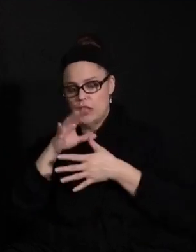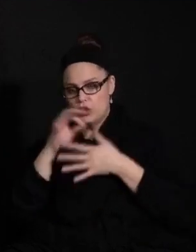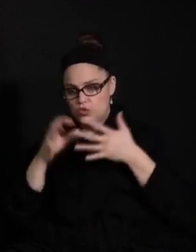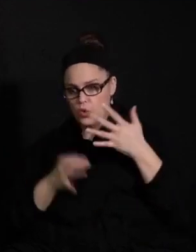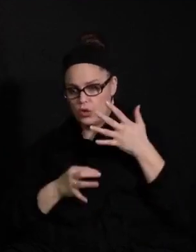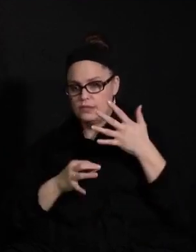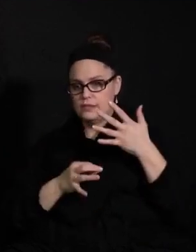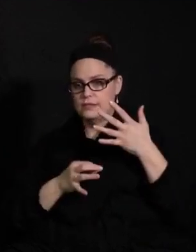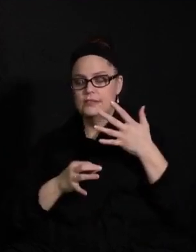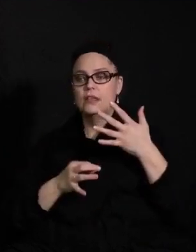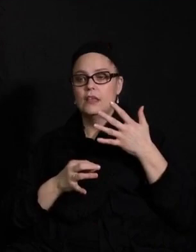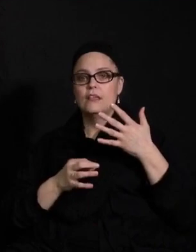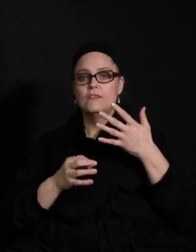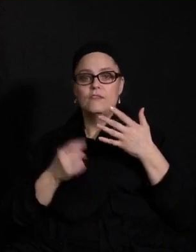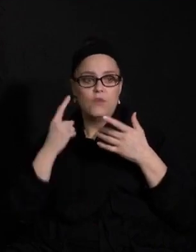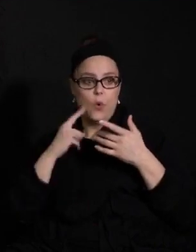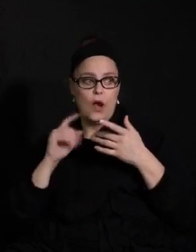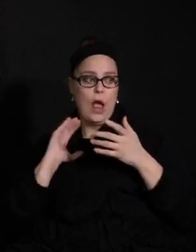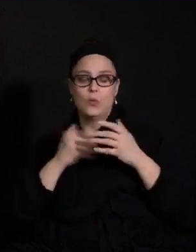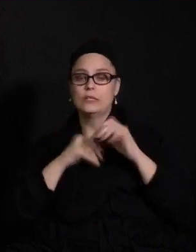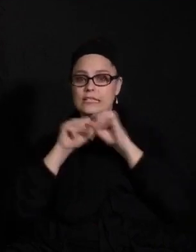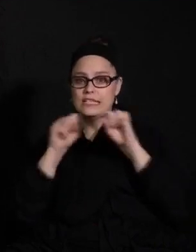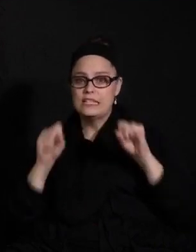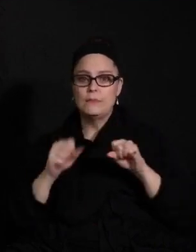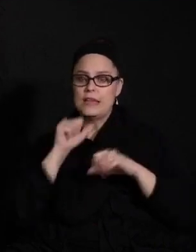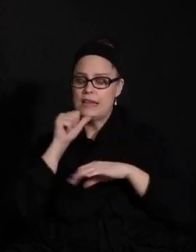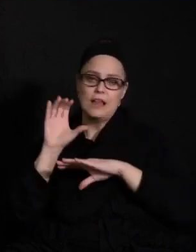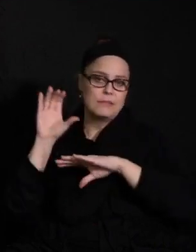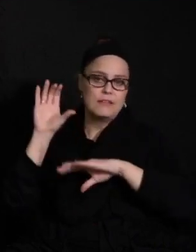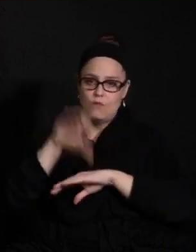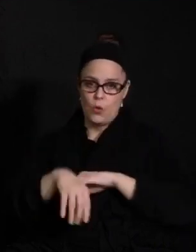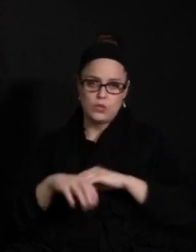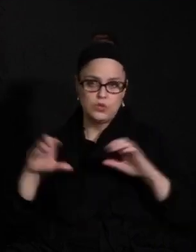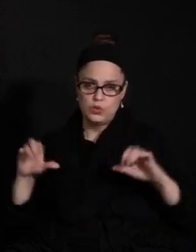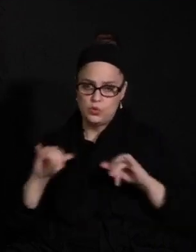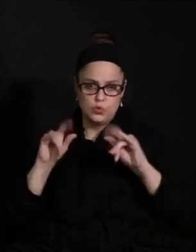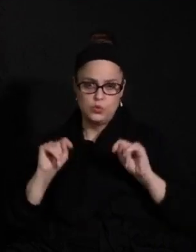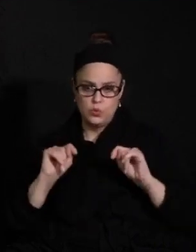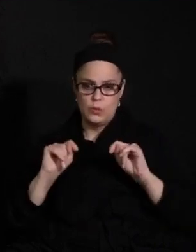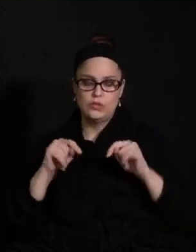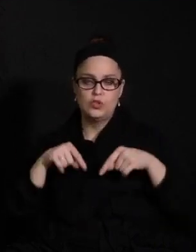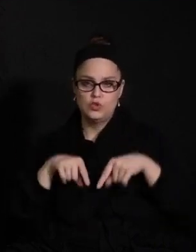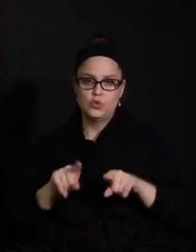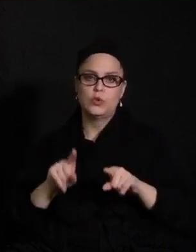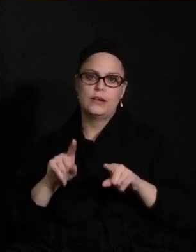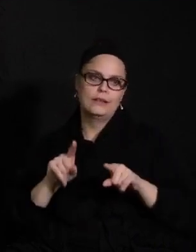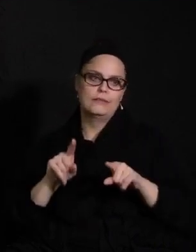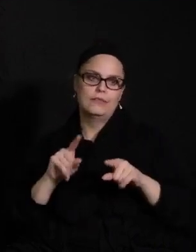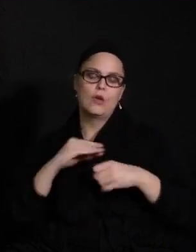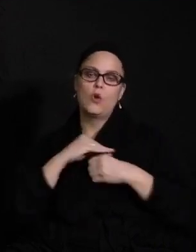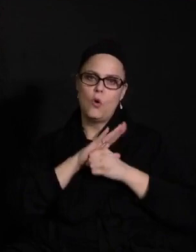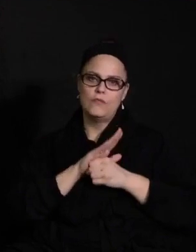mandates that you're forced to do or that we have to do in reaction to the COVID-19 pandemic.